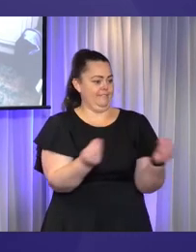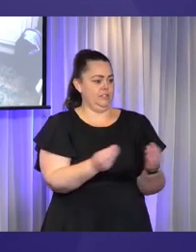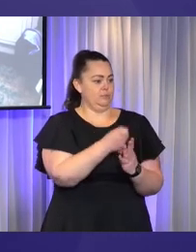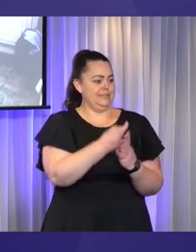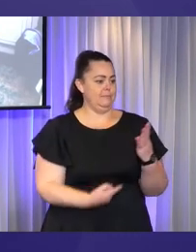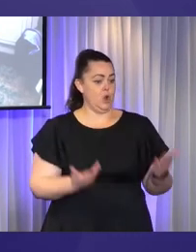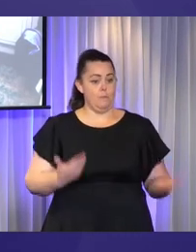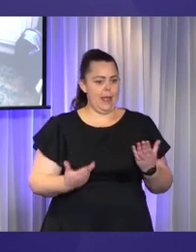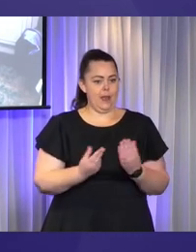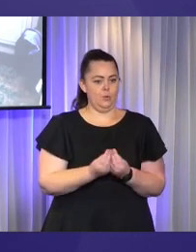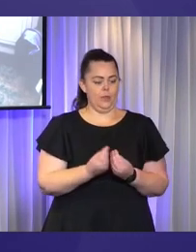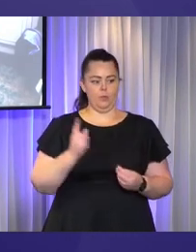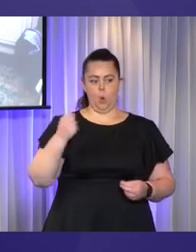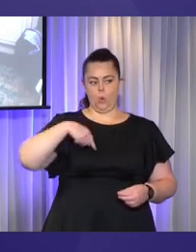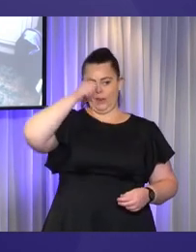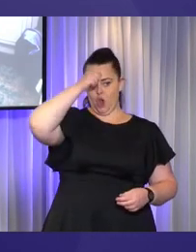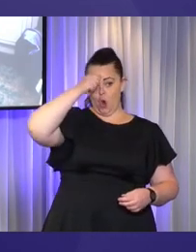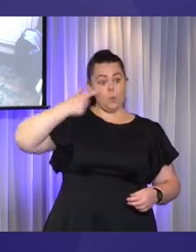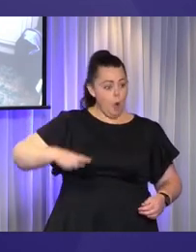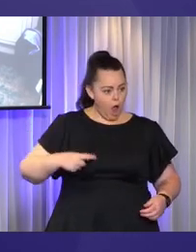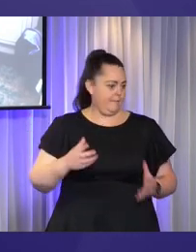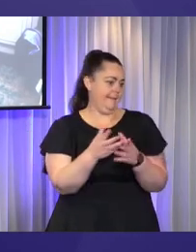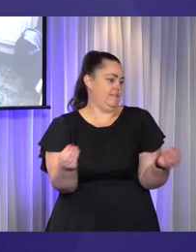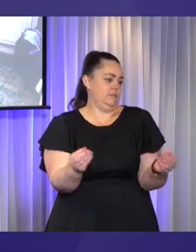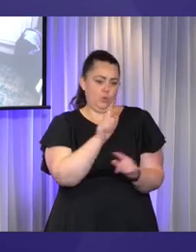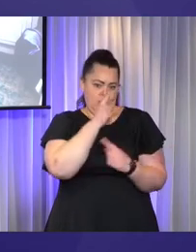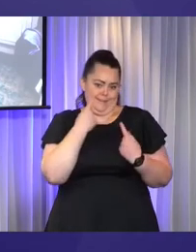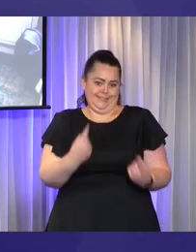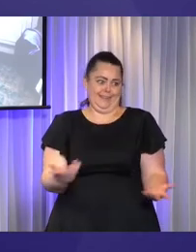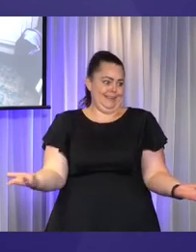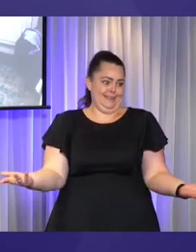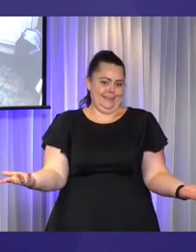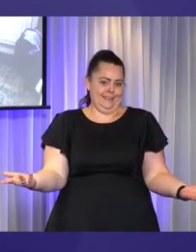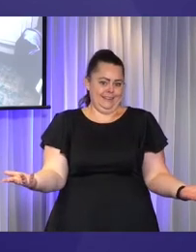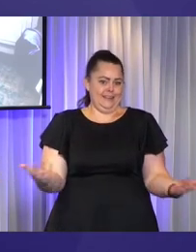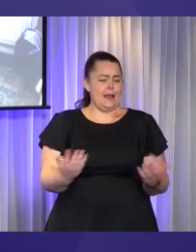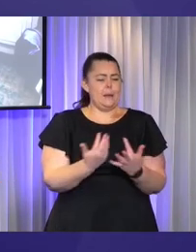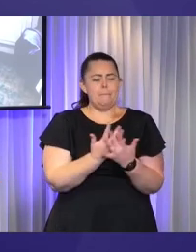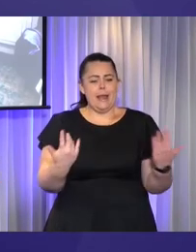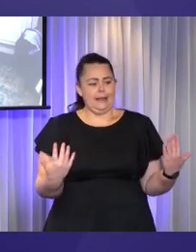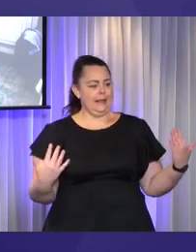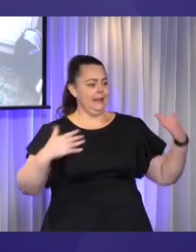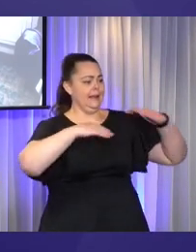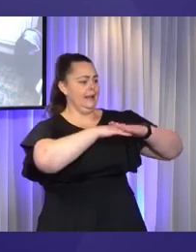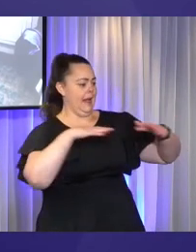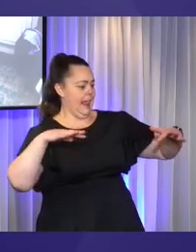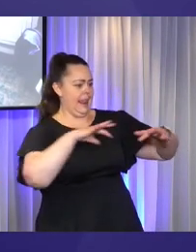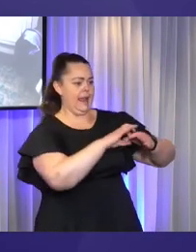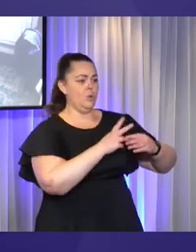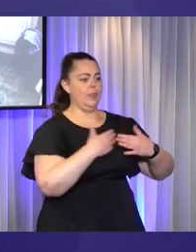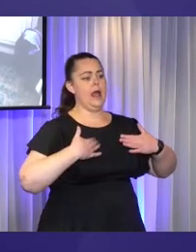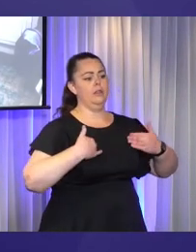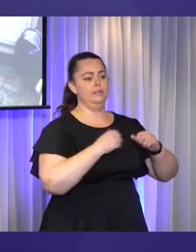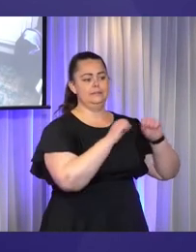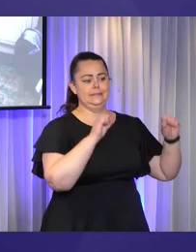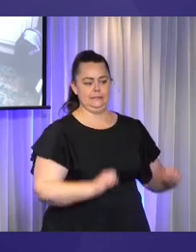they are invisible. I think a lot of the problem intersects with the health system as well. Many people that have